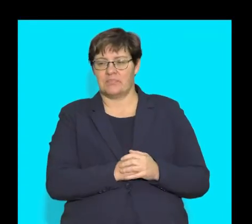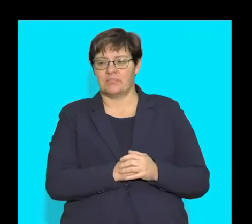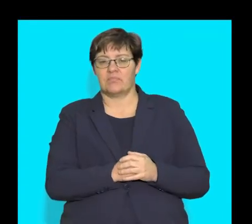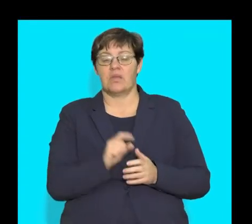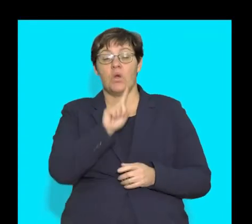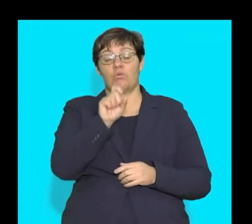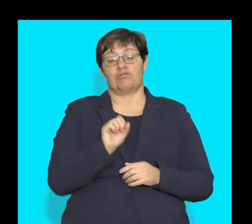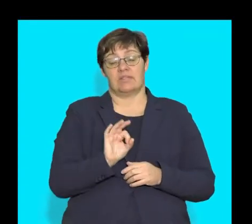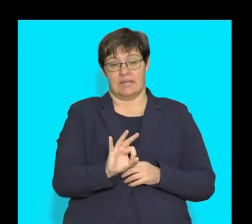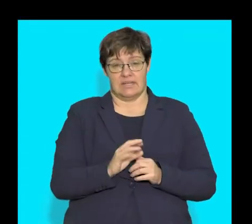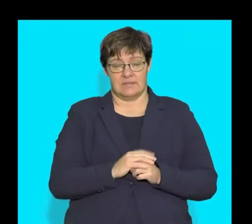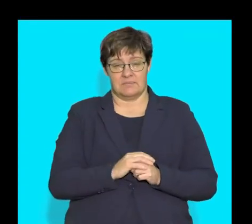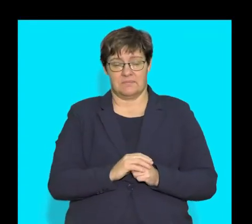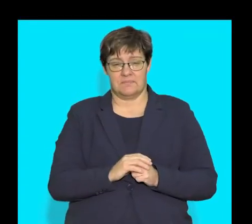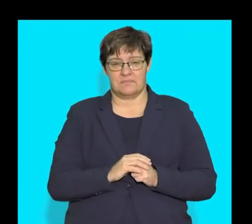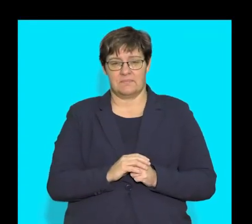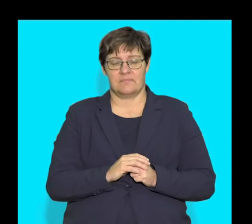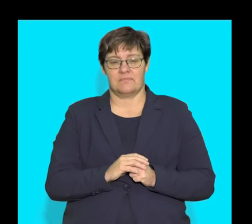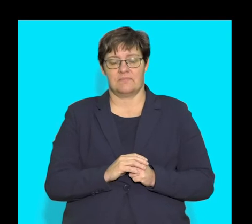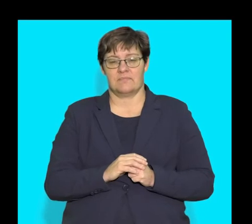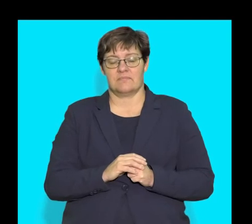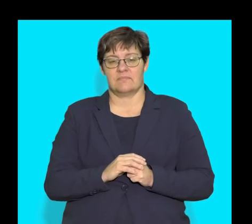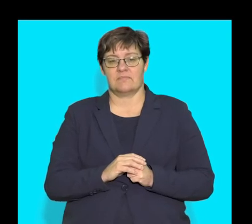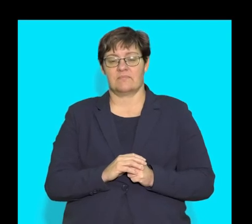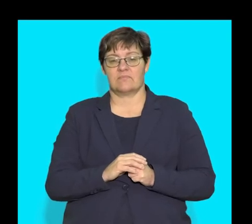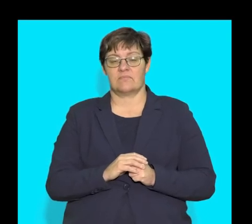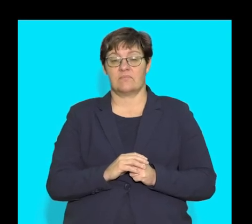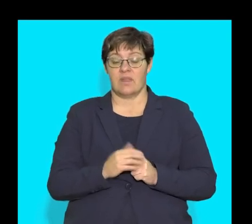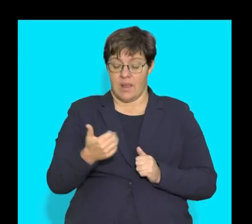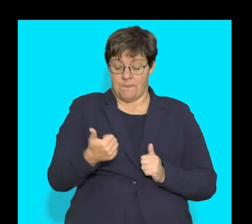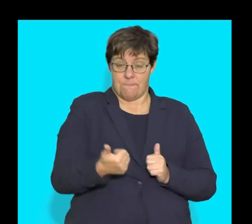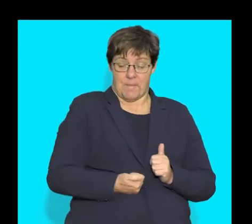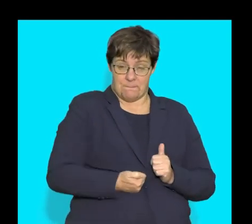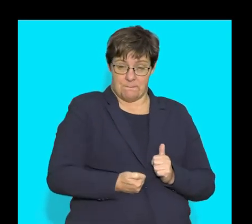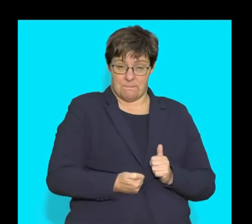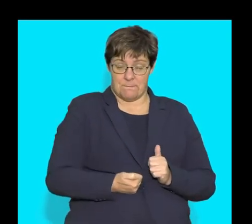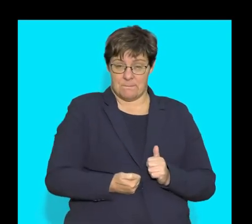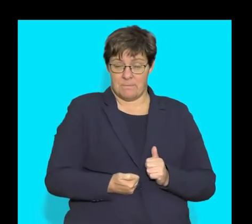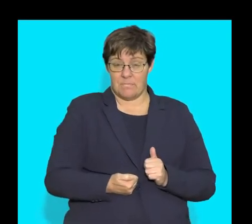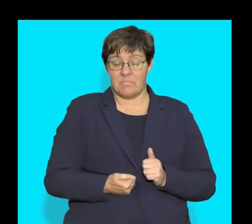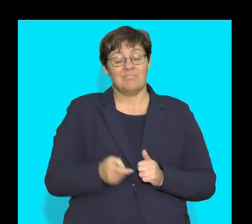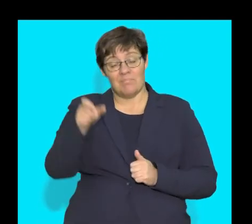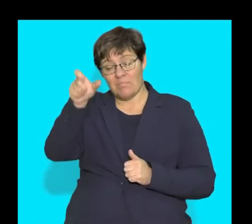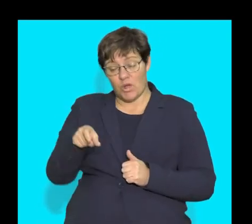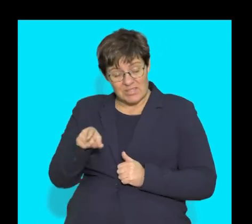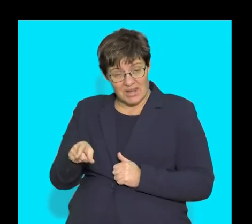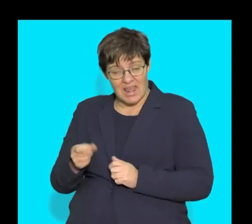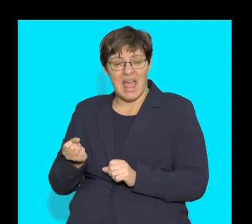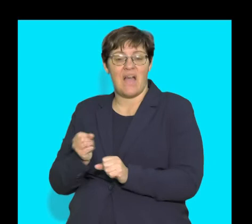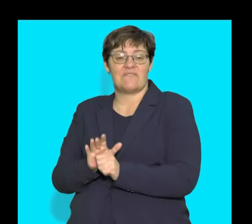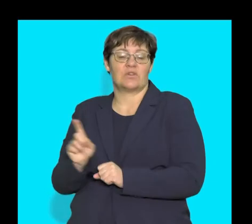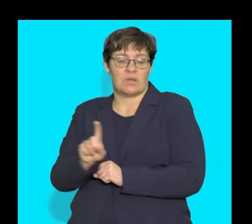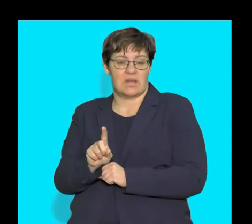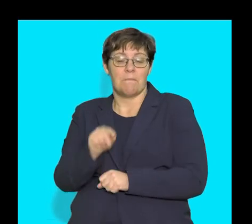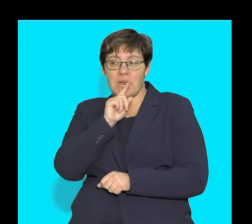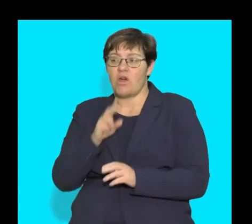Let's move on to question three. What effect would injecting insulin into the diabetic person have